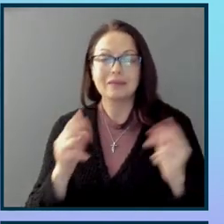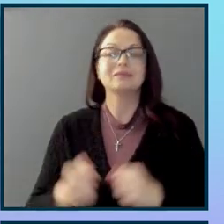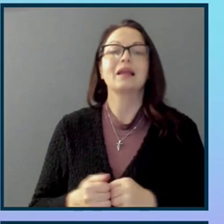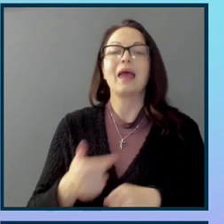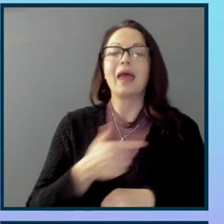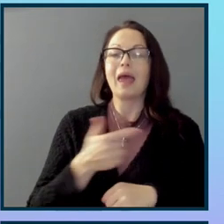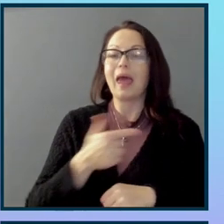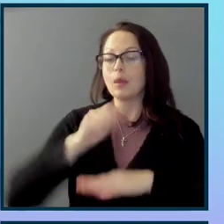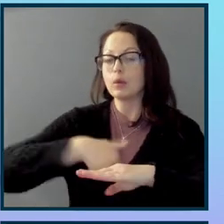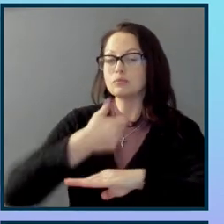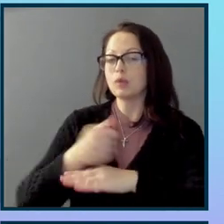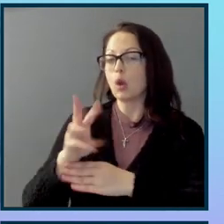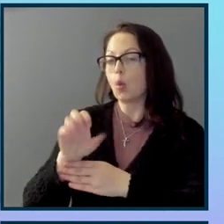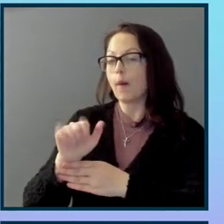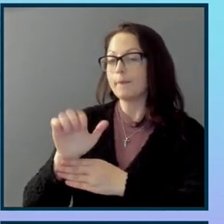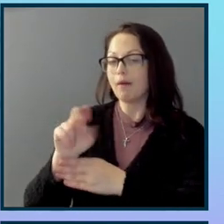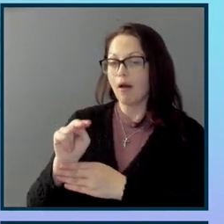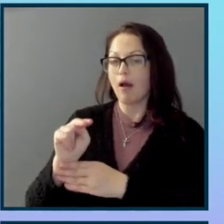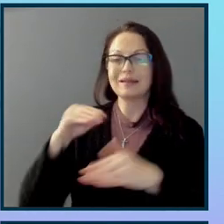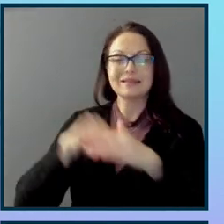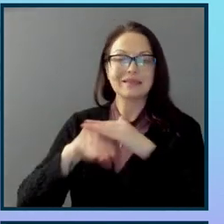Accessibility Guidelines 1.0.